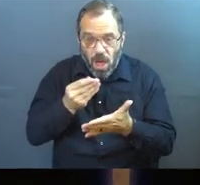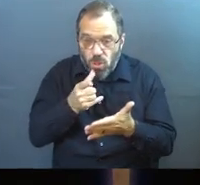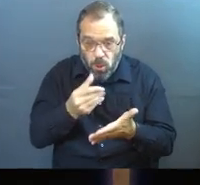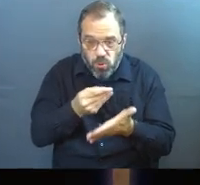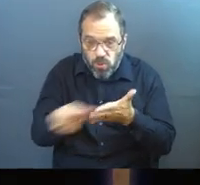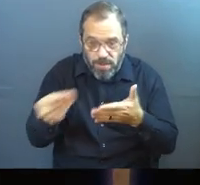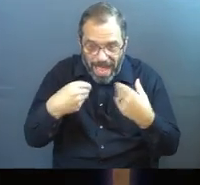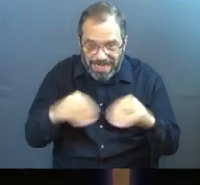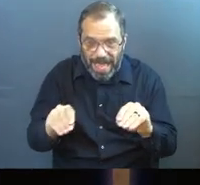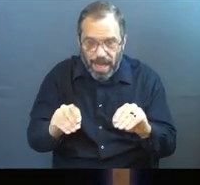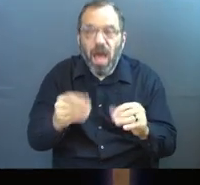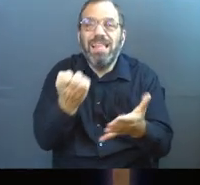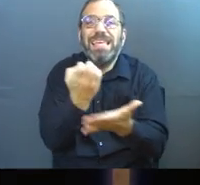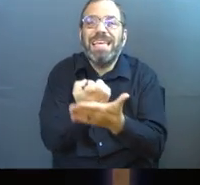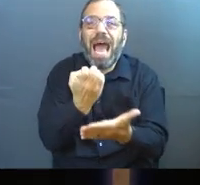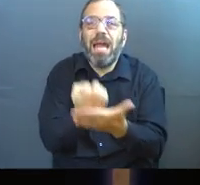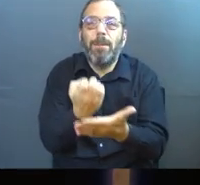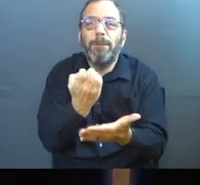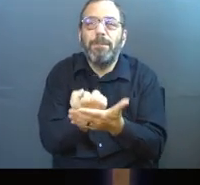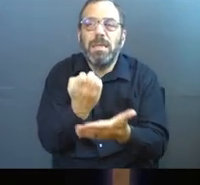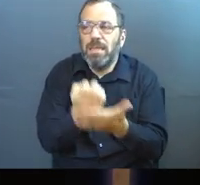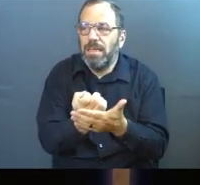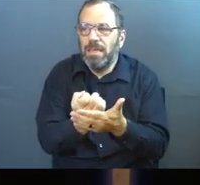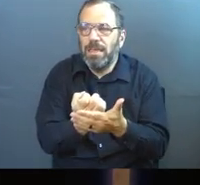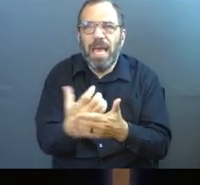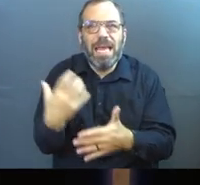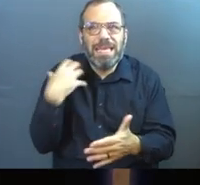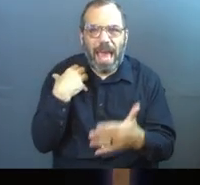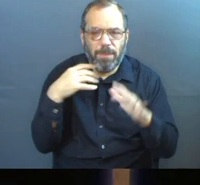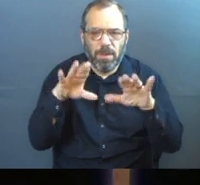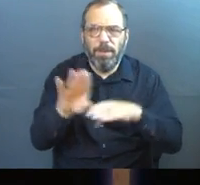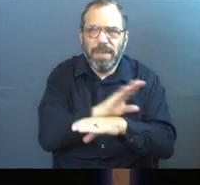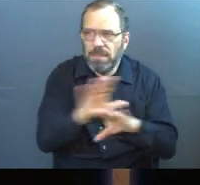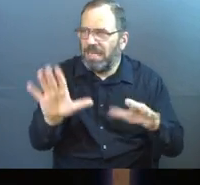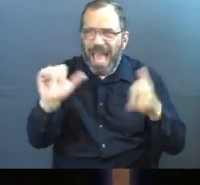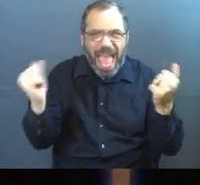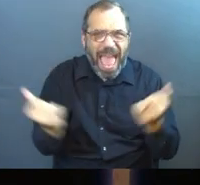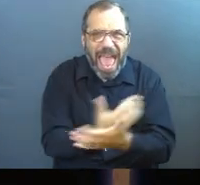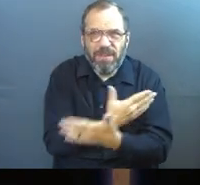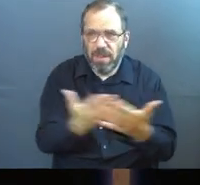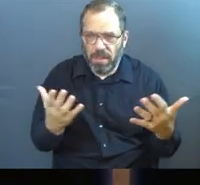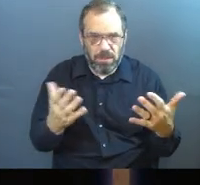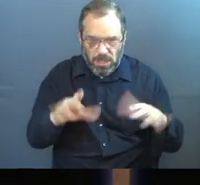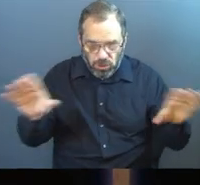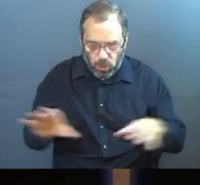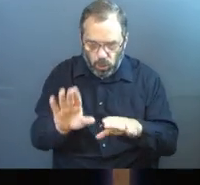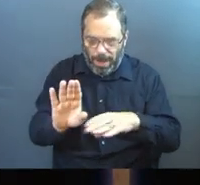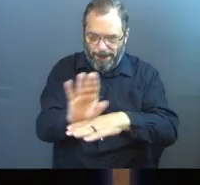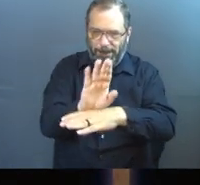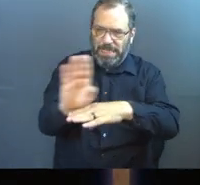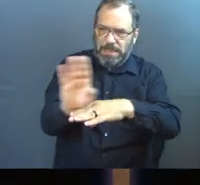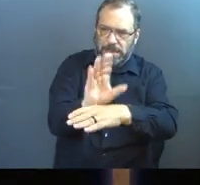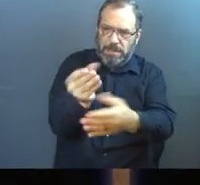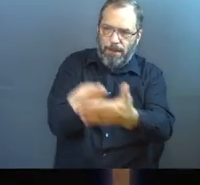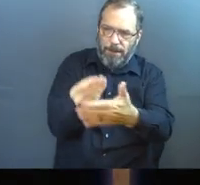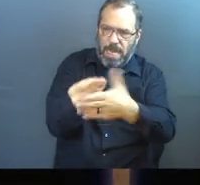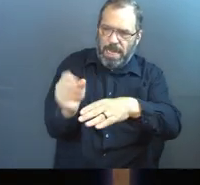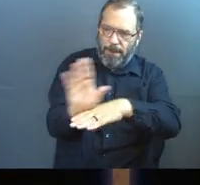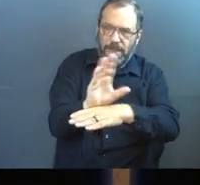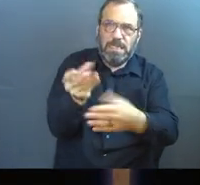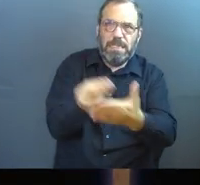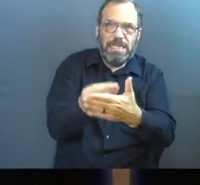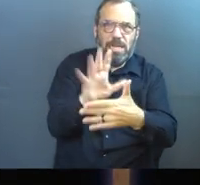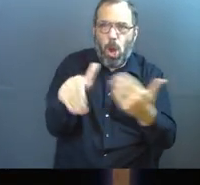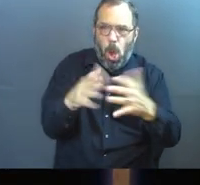of the earth. Now here comes the economy. Here comes capitalism. Here comes everybody that's doing anything with money and business.